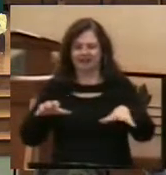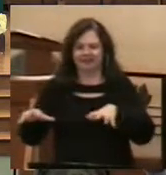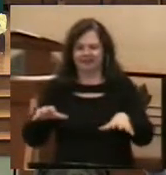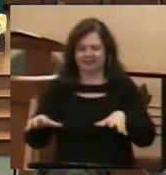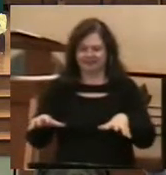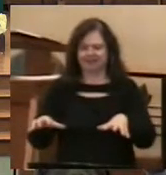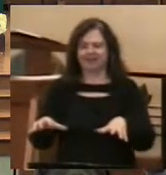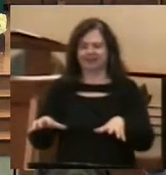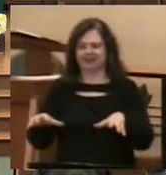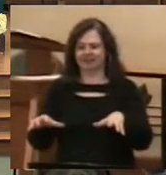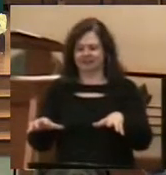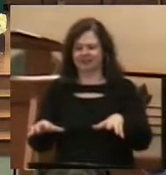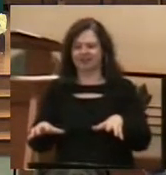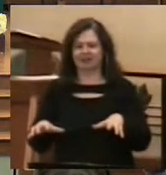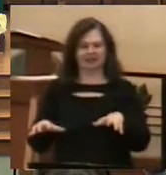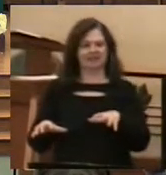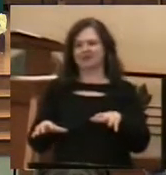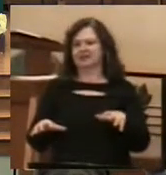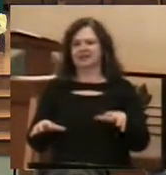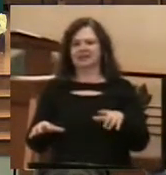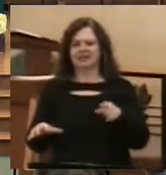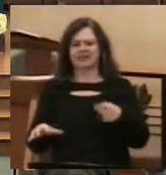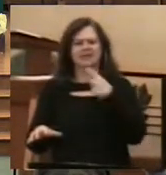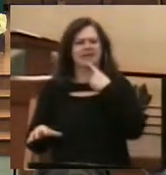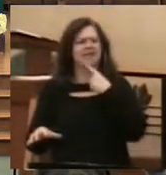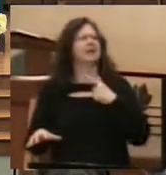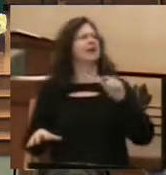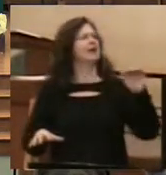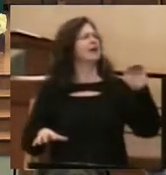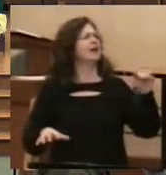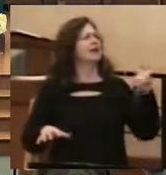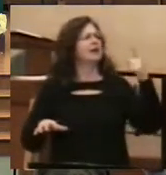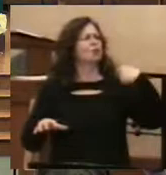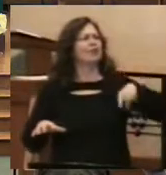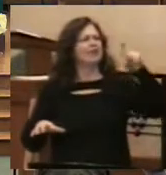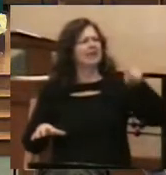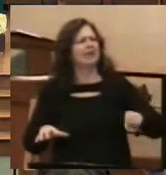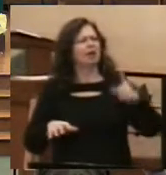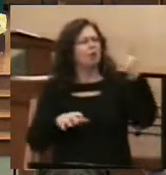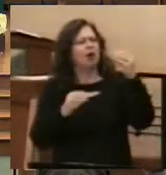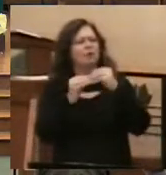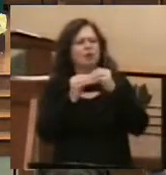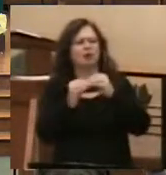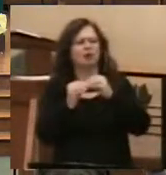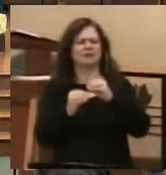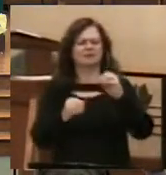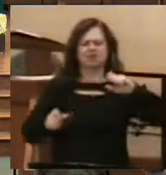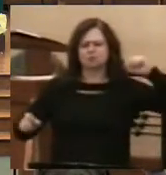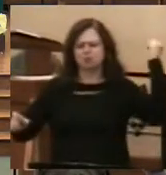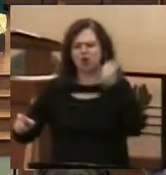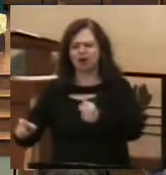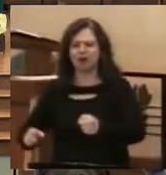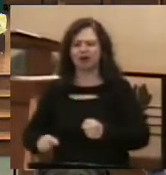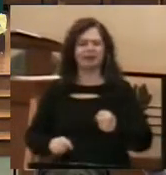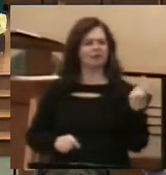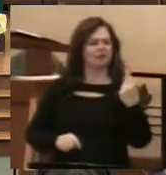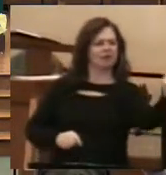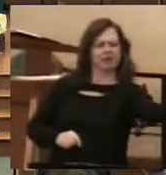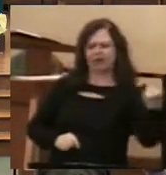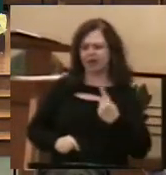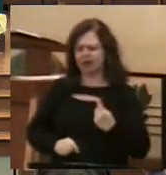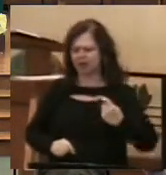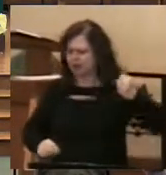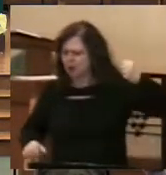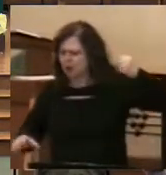the waters. It was unsteady, and they called out, We need another spear! When a neighboring fisherman came with another spear and got it,